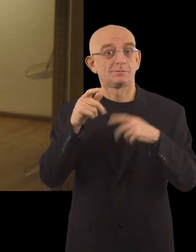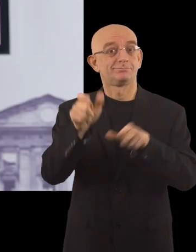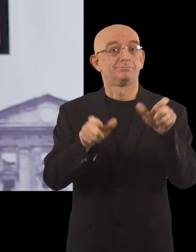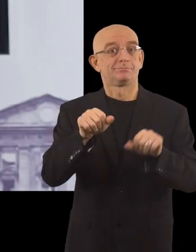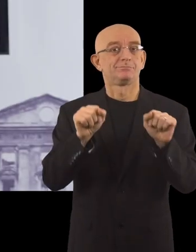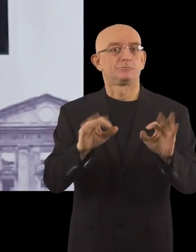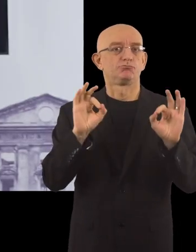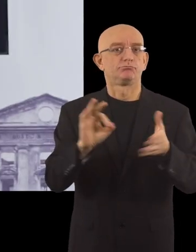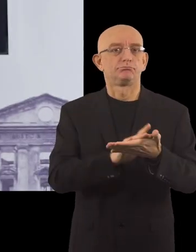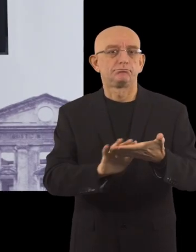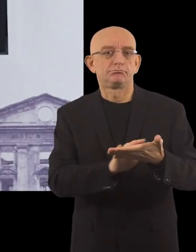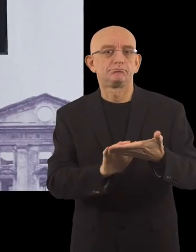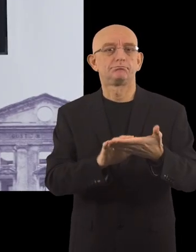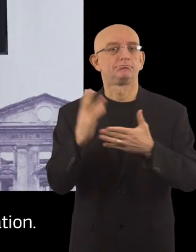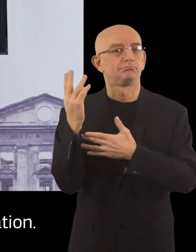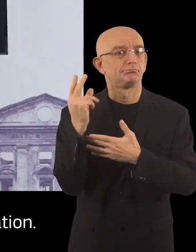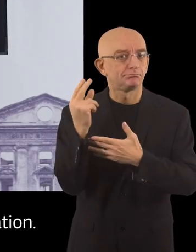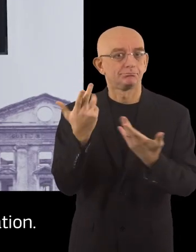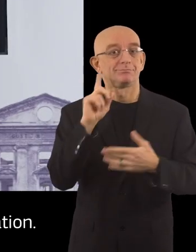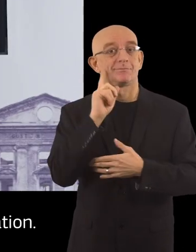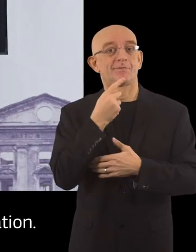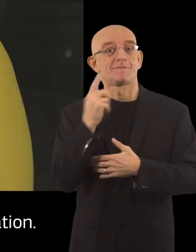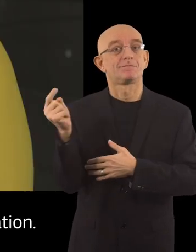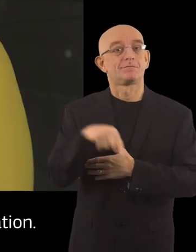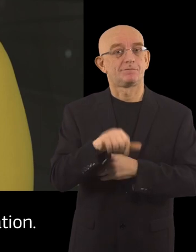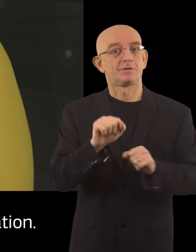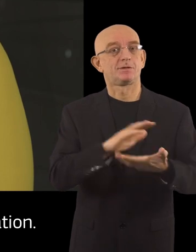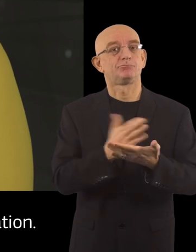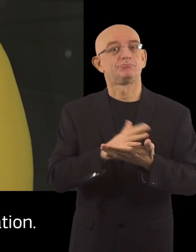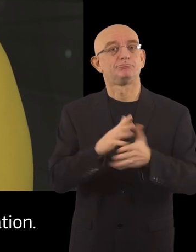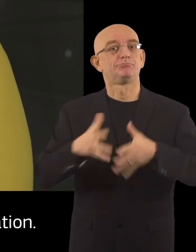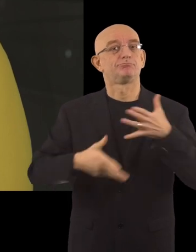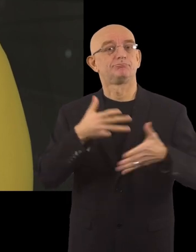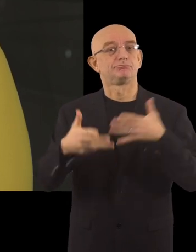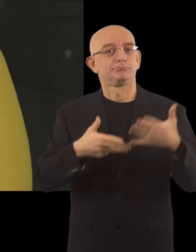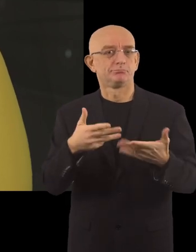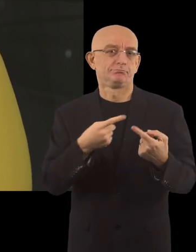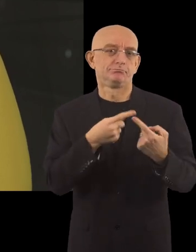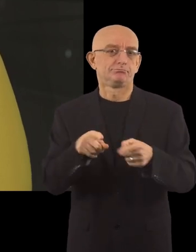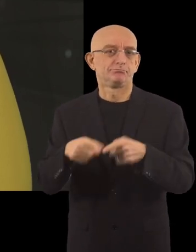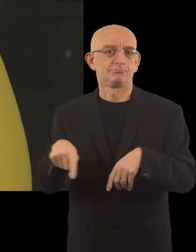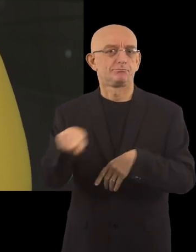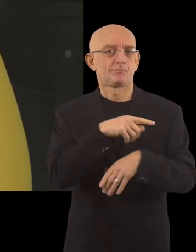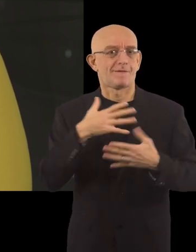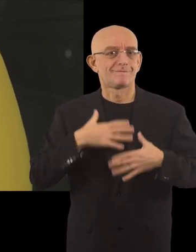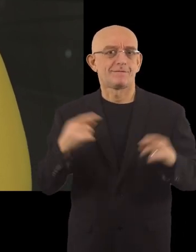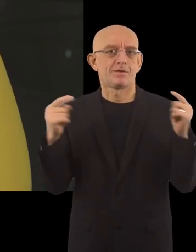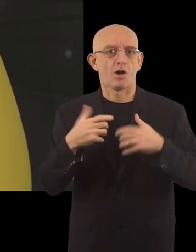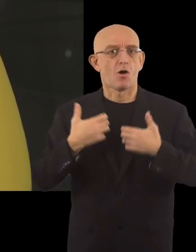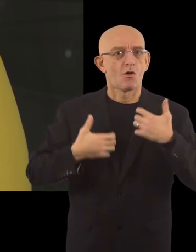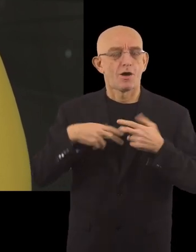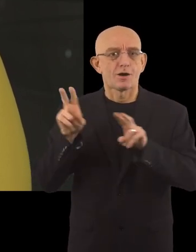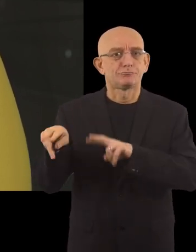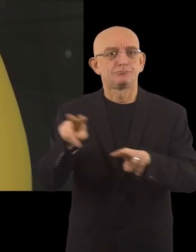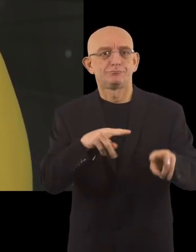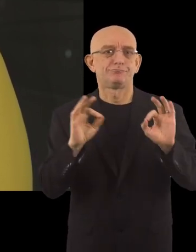The opinion of those interested is also very important to us. We listen to what they say and try to prepare subsequent events as well